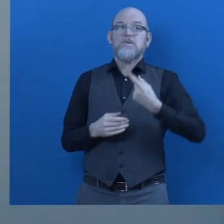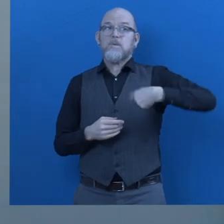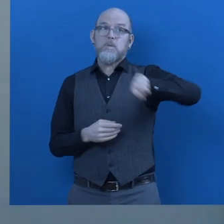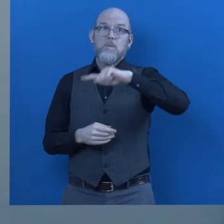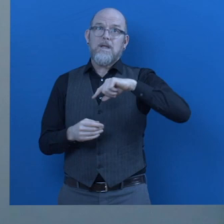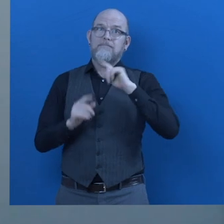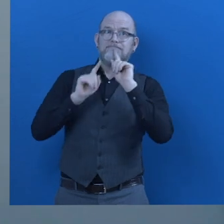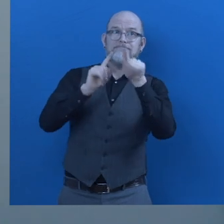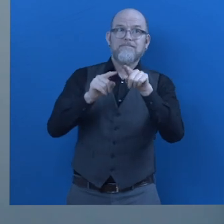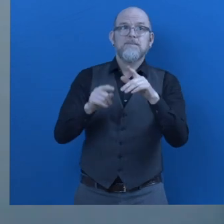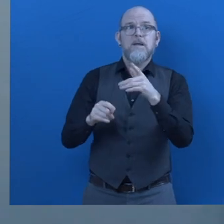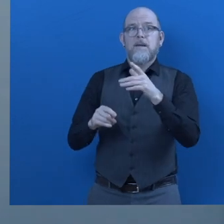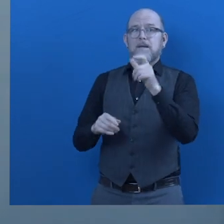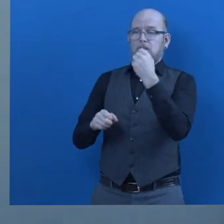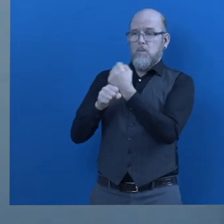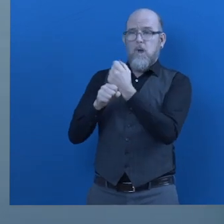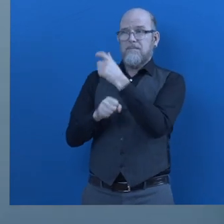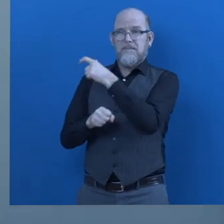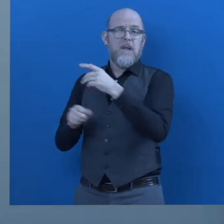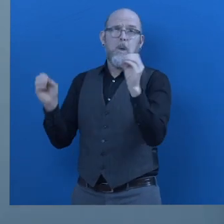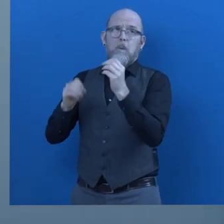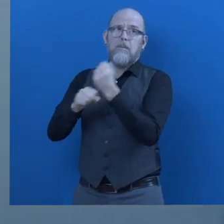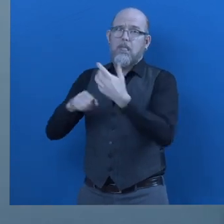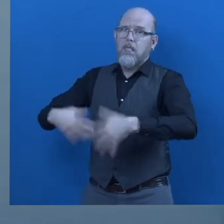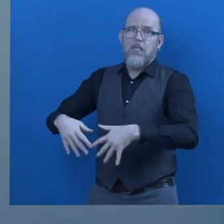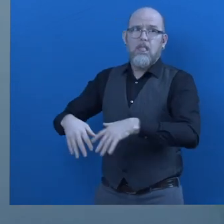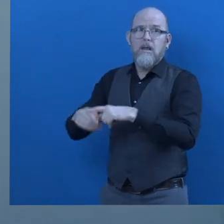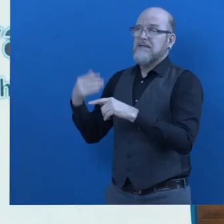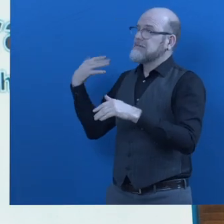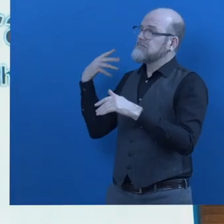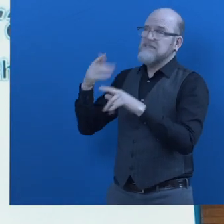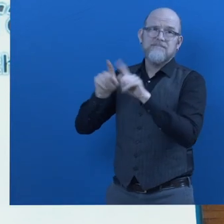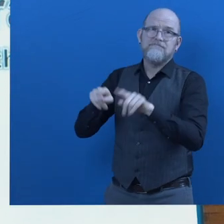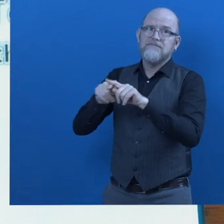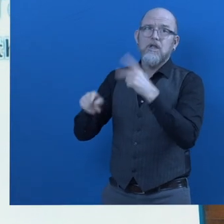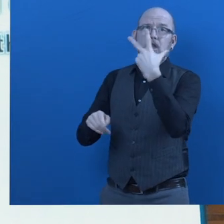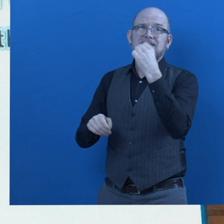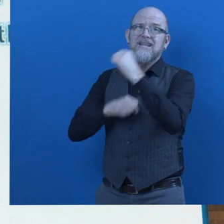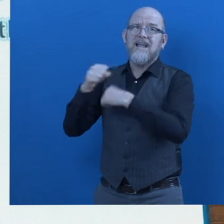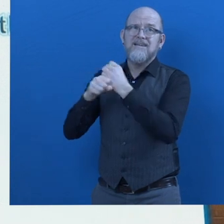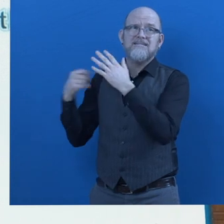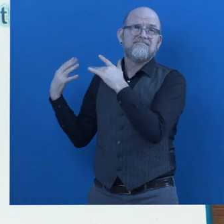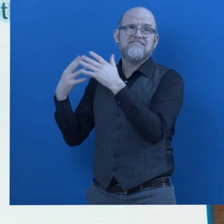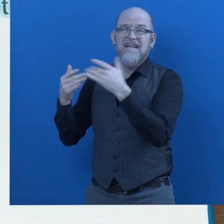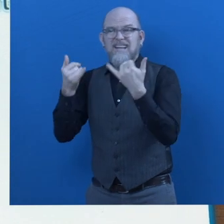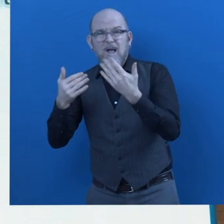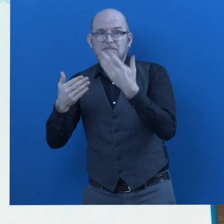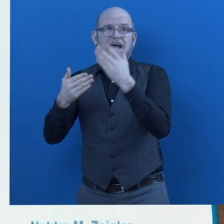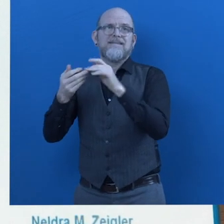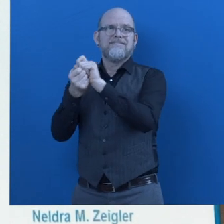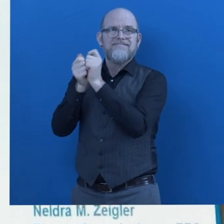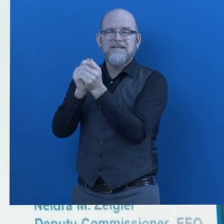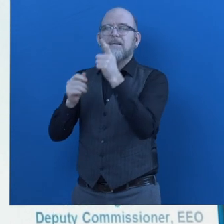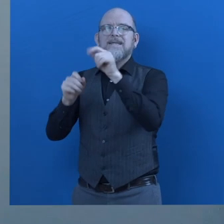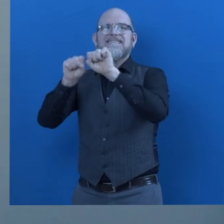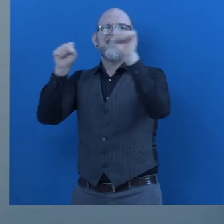response to the unemployment rate for people with disabilities that has not changed in 30 years. We needed a system-wide alternative approach